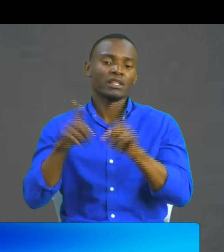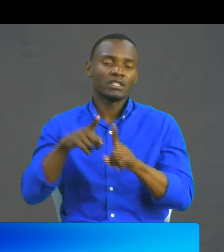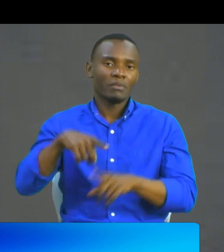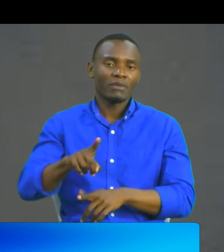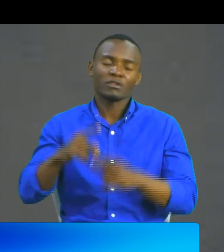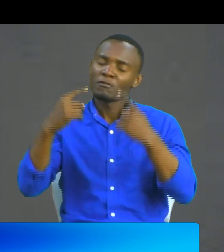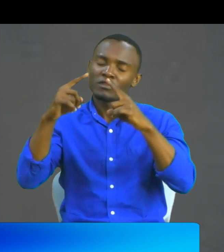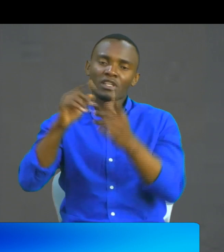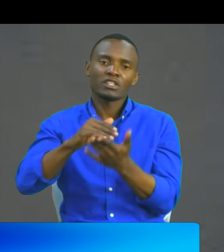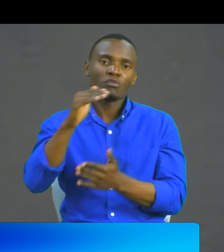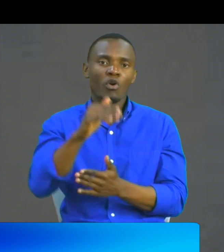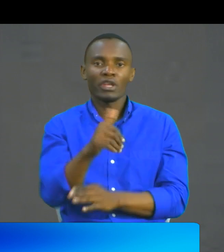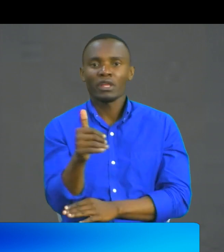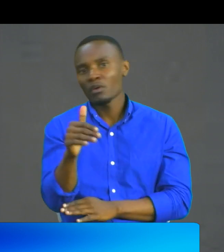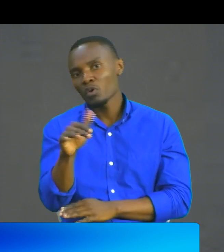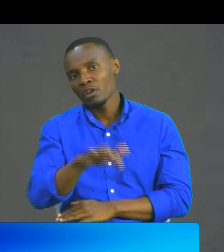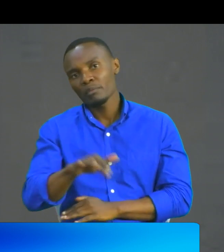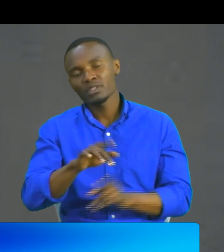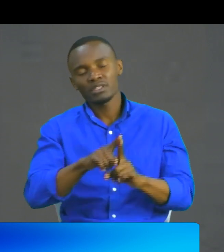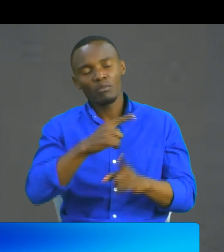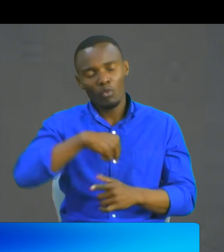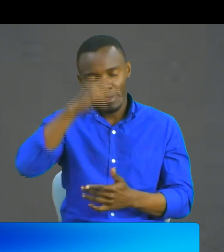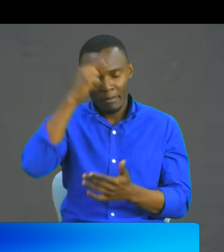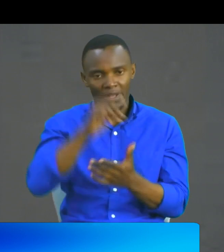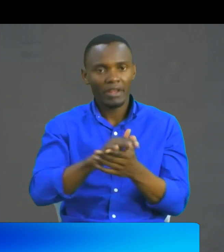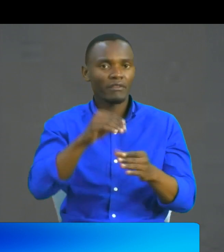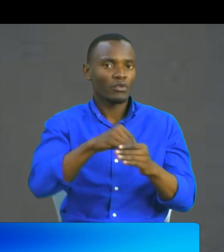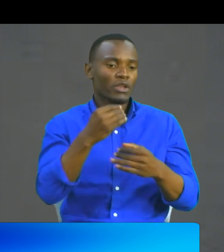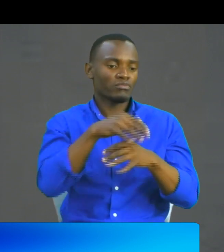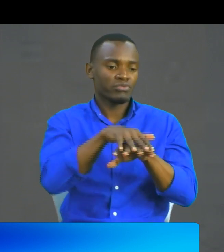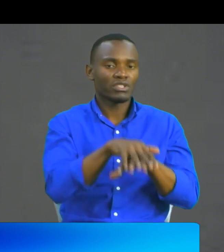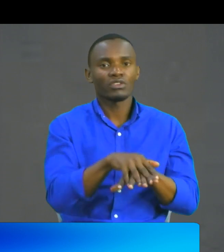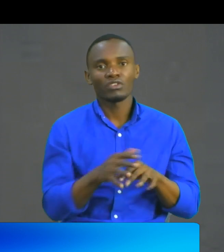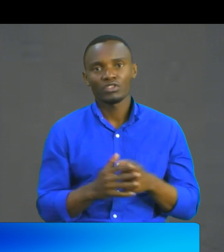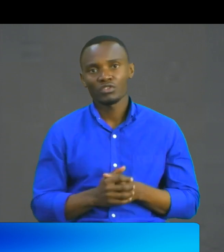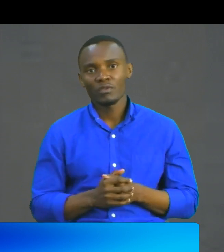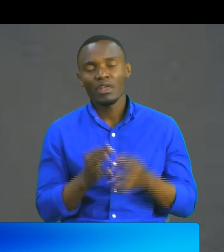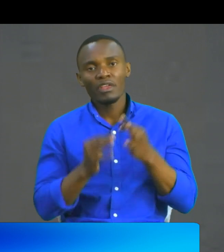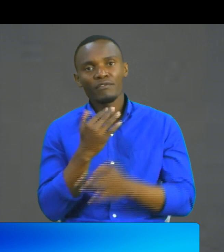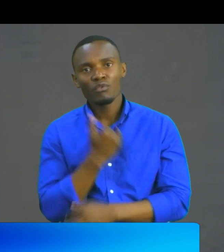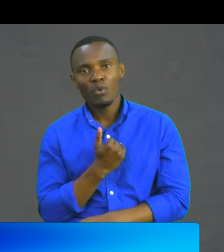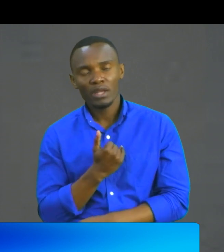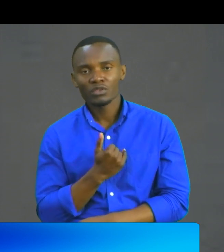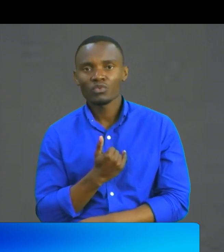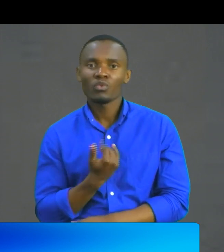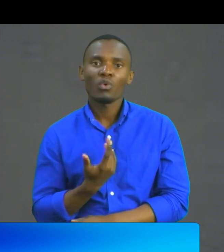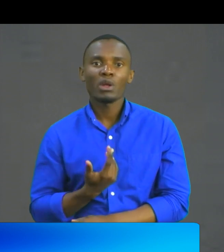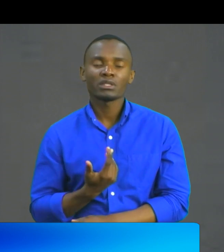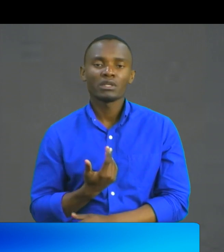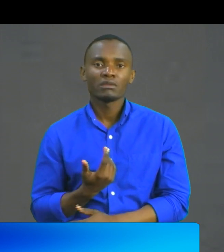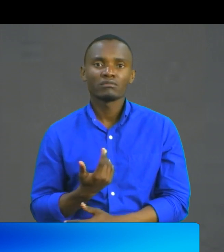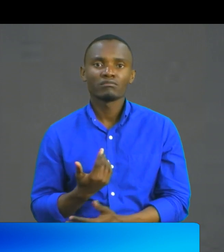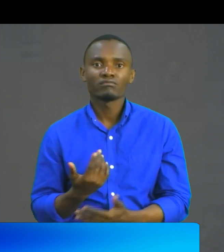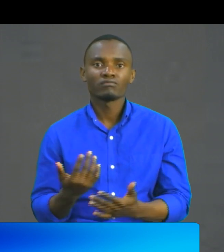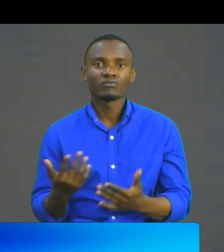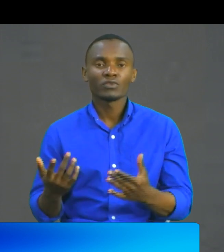So we believe in integration. And for anybody, any parent out there, if you want to enroll your child to do academics, feel